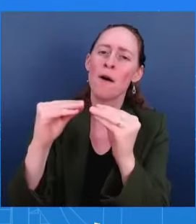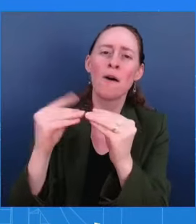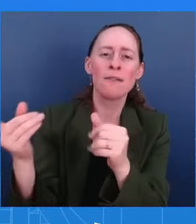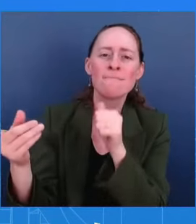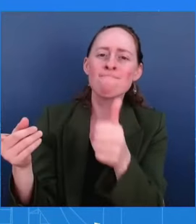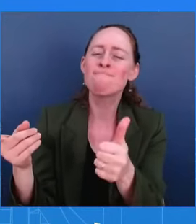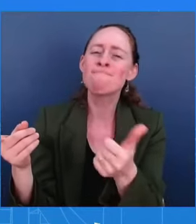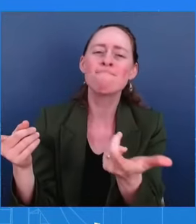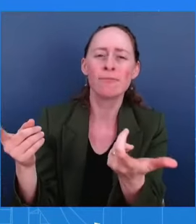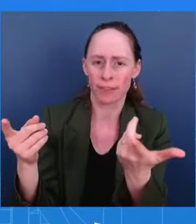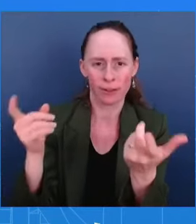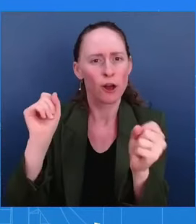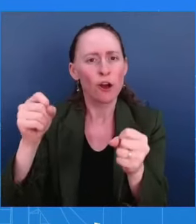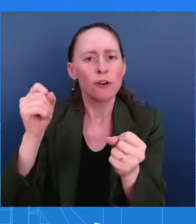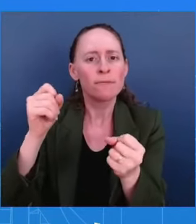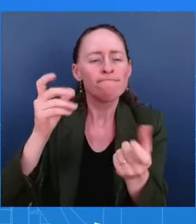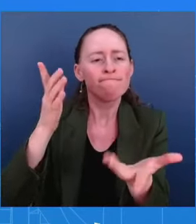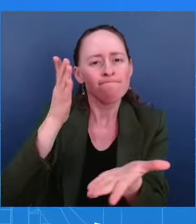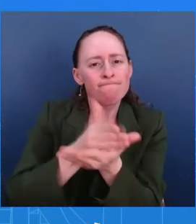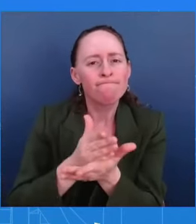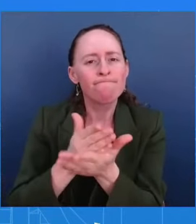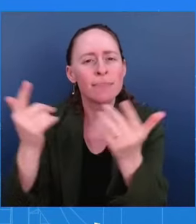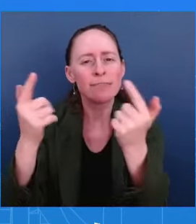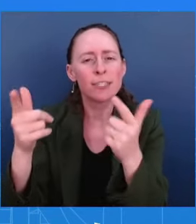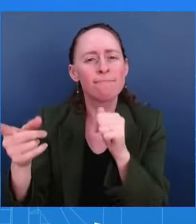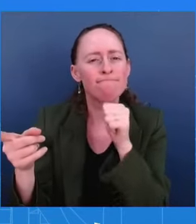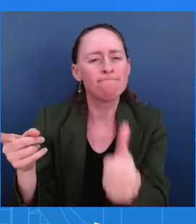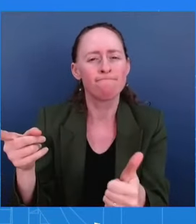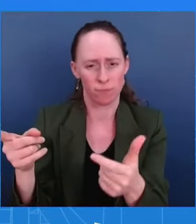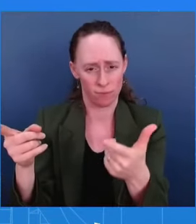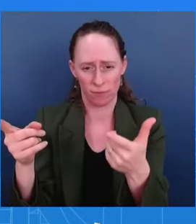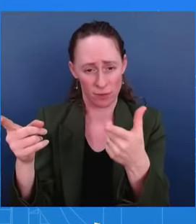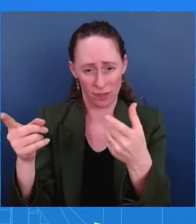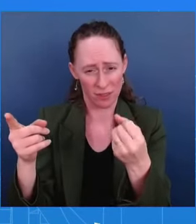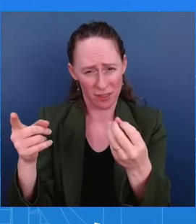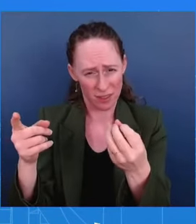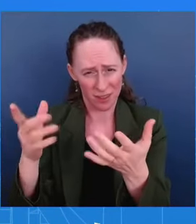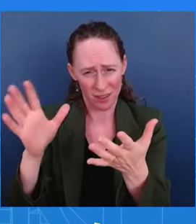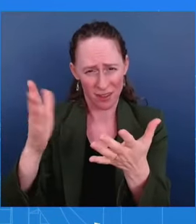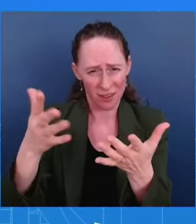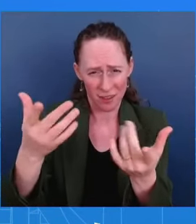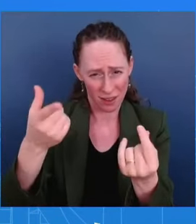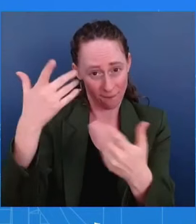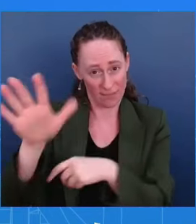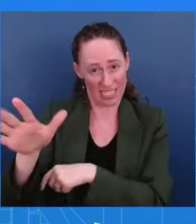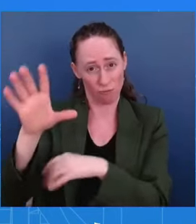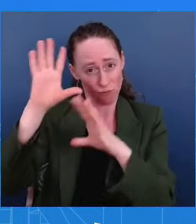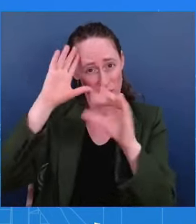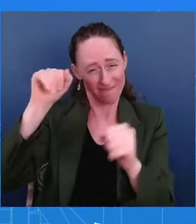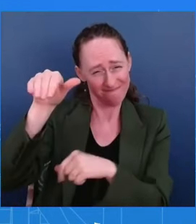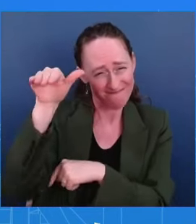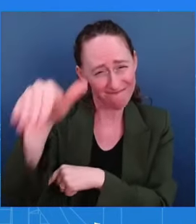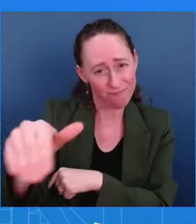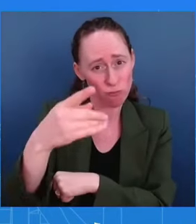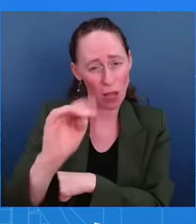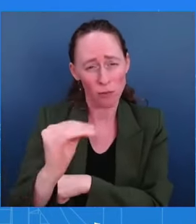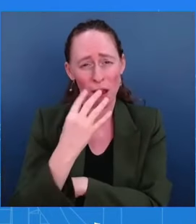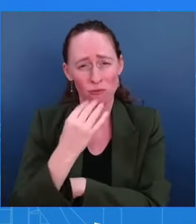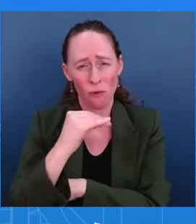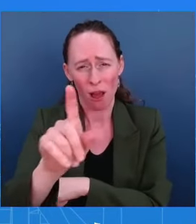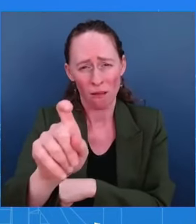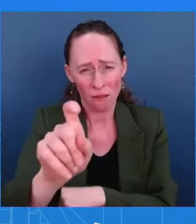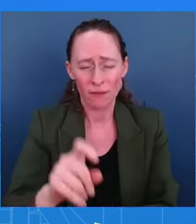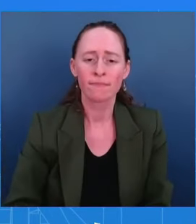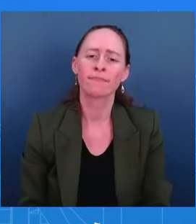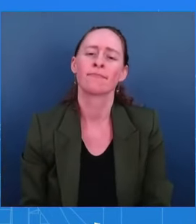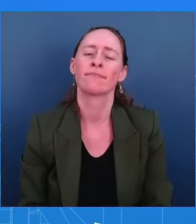to Netanyahu, that he is not doing enough. I would say that the conversations with the prime minister every time they occur